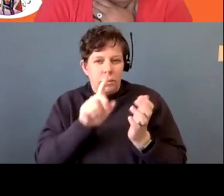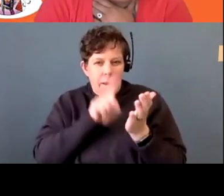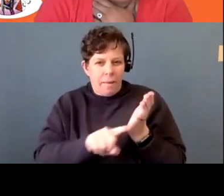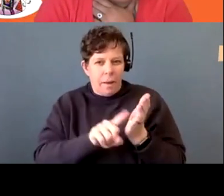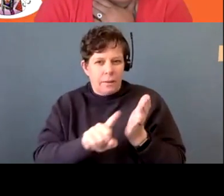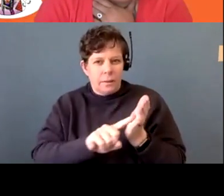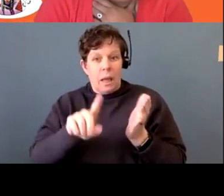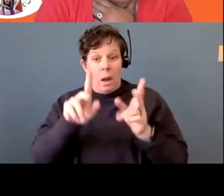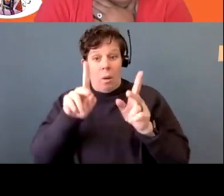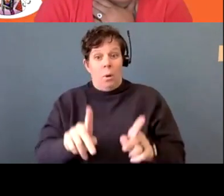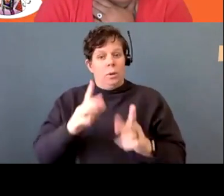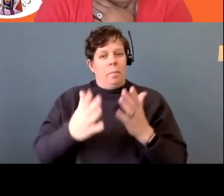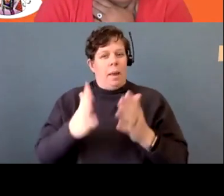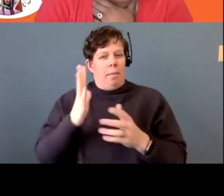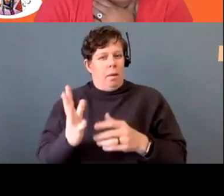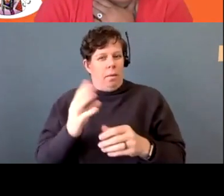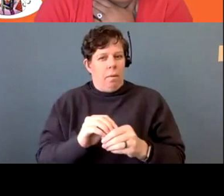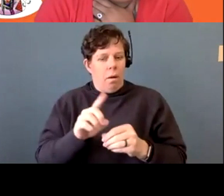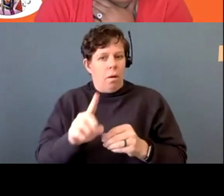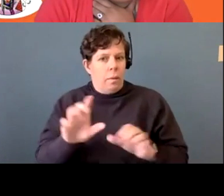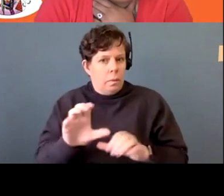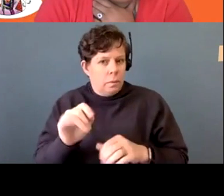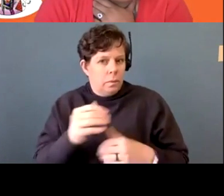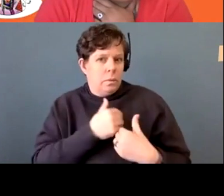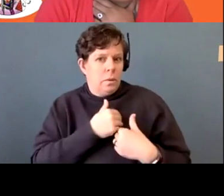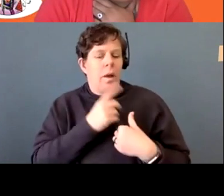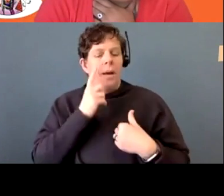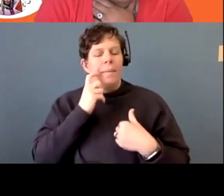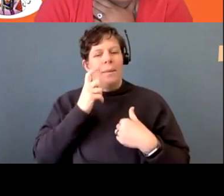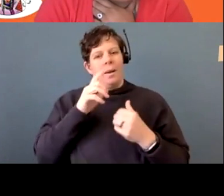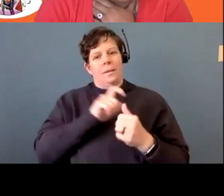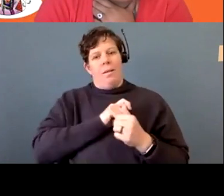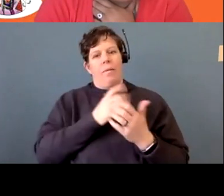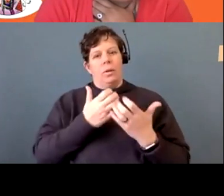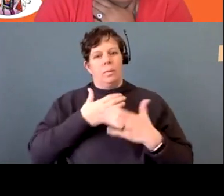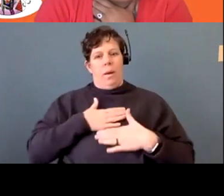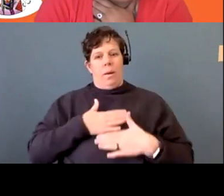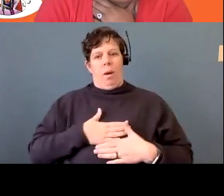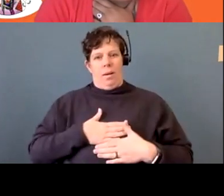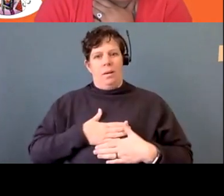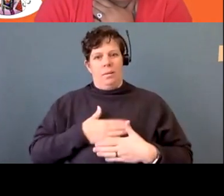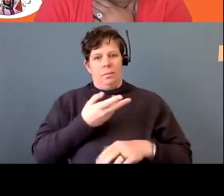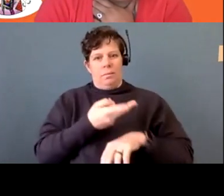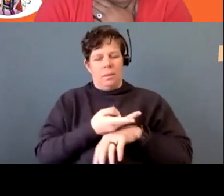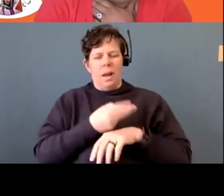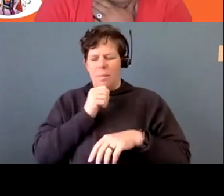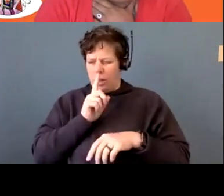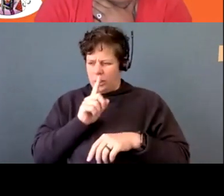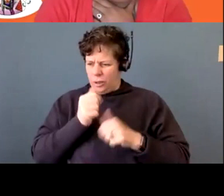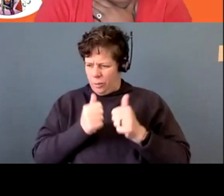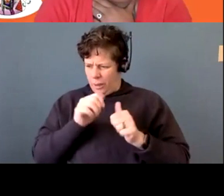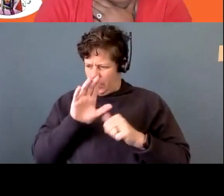it, because they really want the physical body. And I don't remember what case it was, but